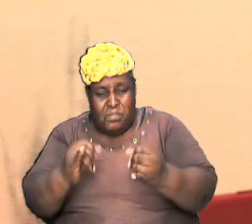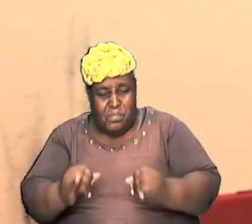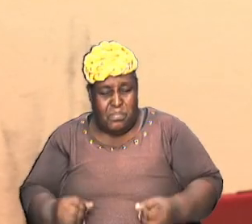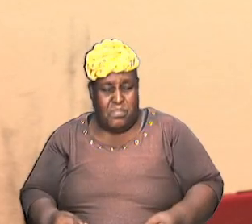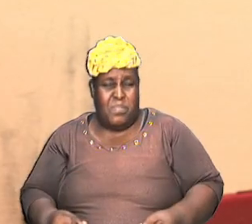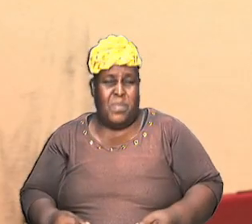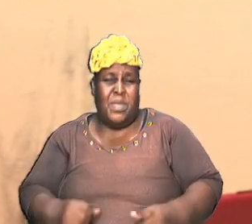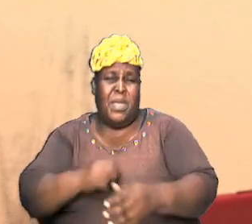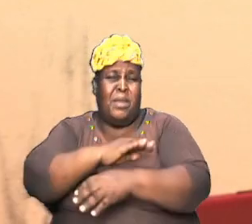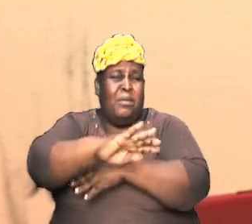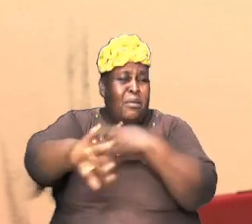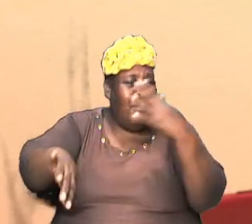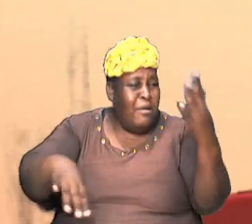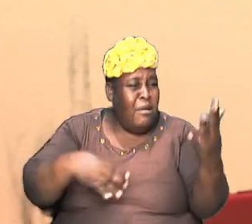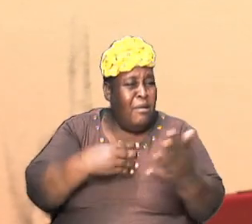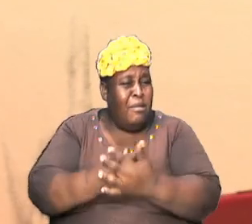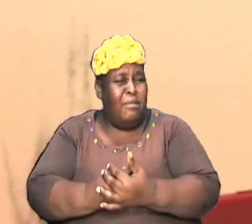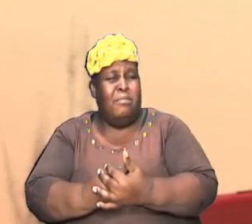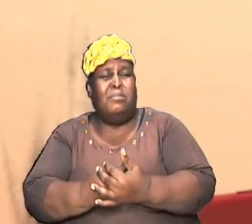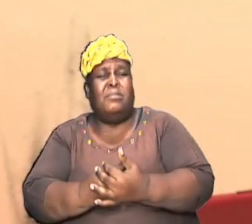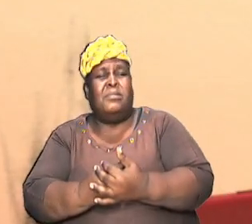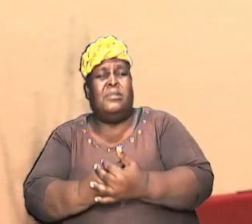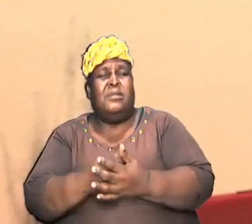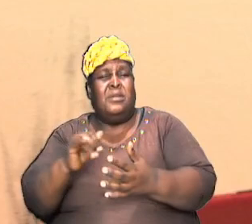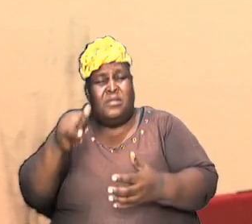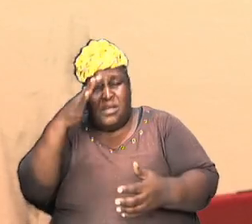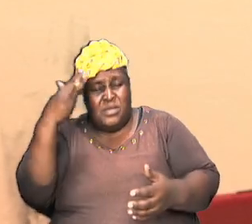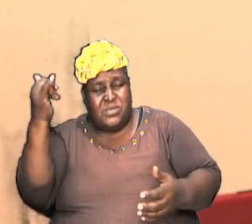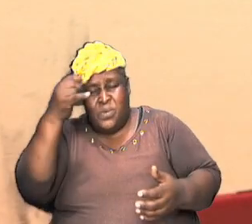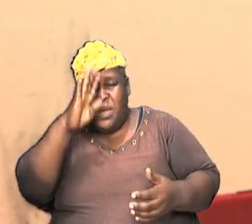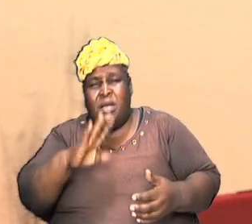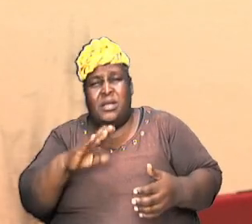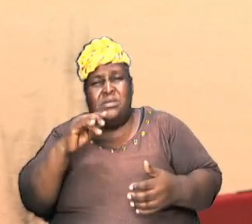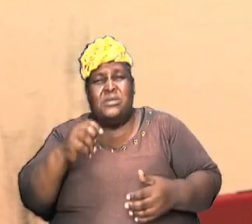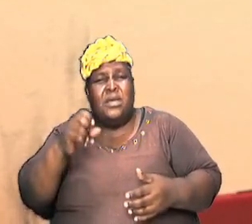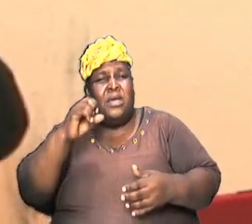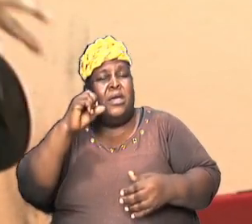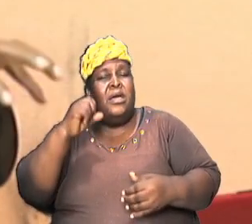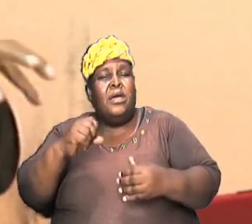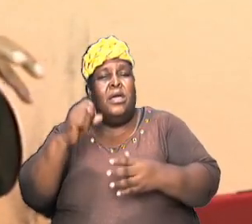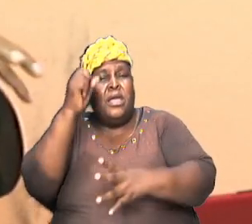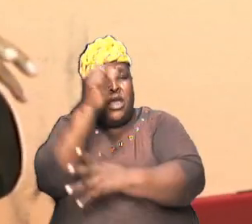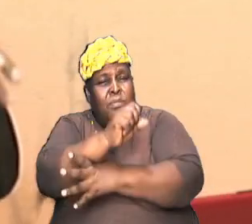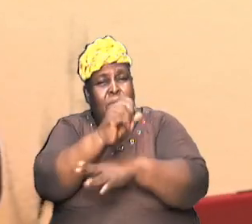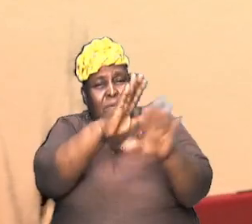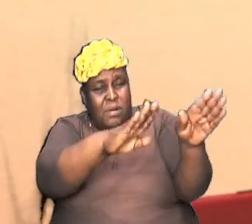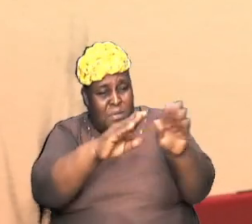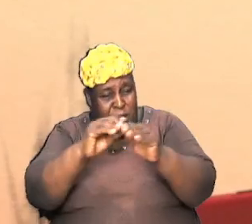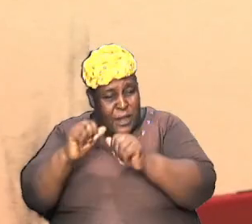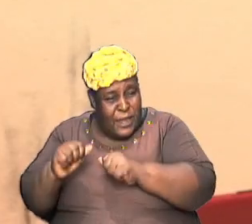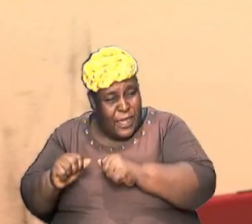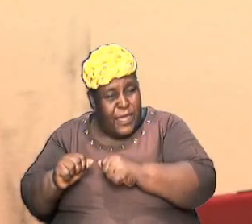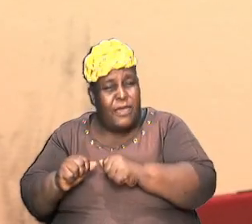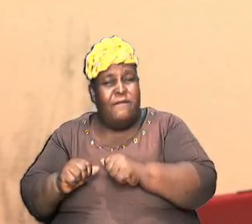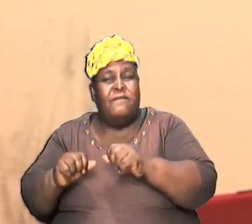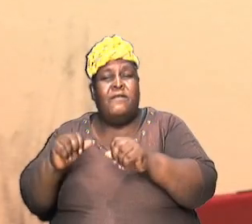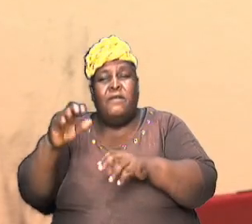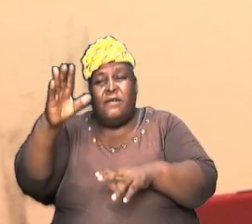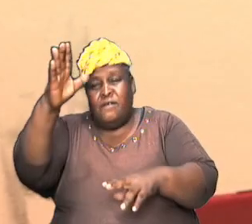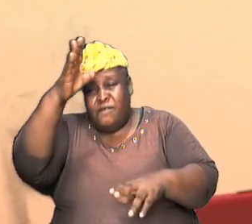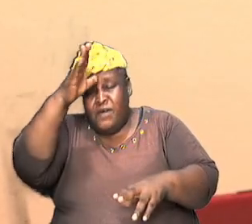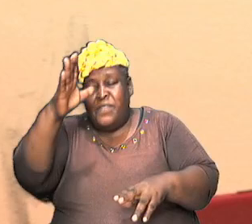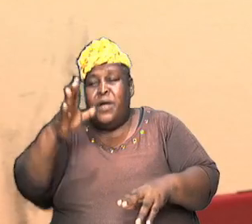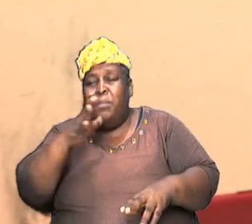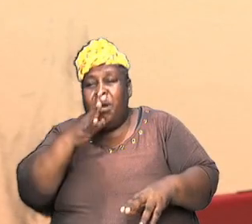of his and this is why God said leave that house he recognized so God had his plan you know and he said leave father